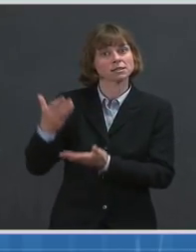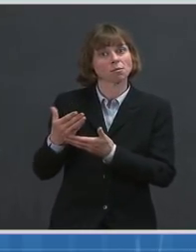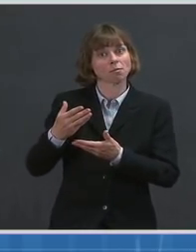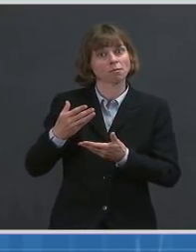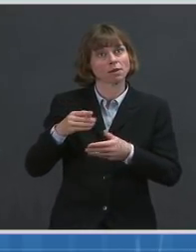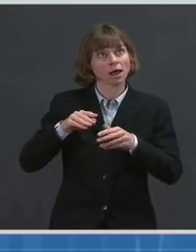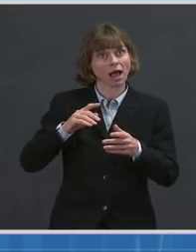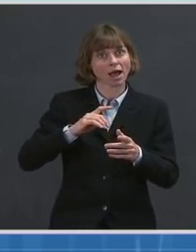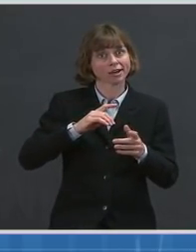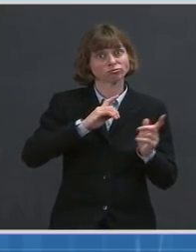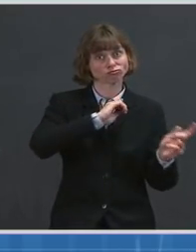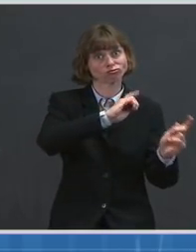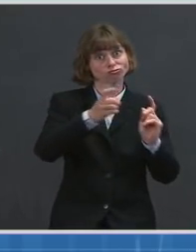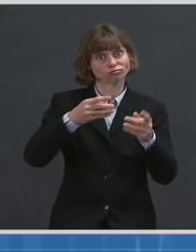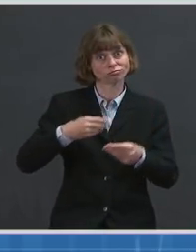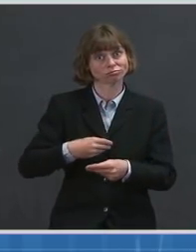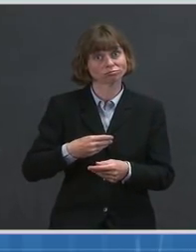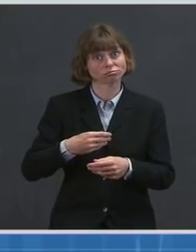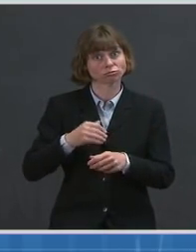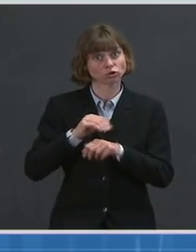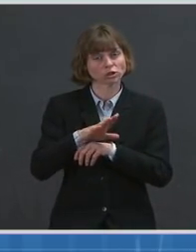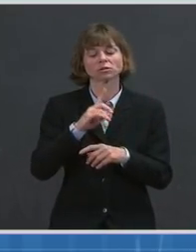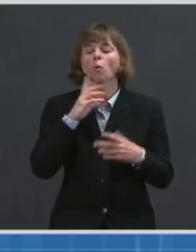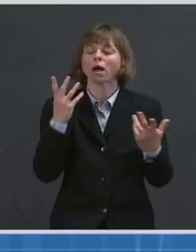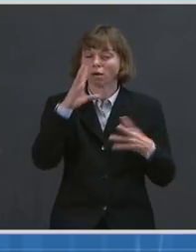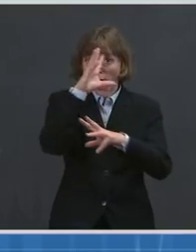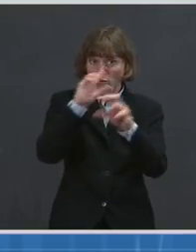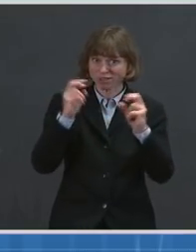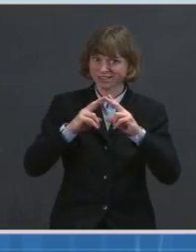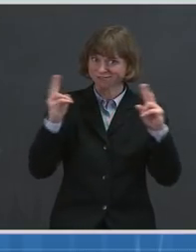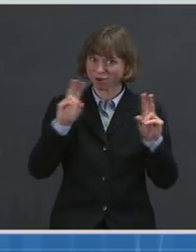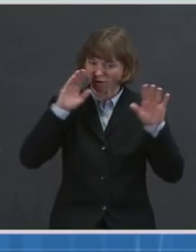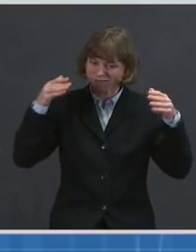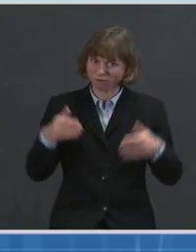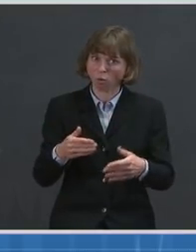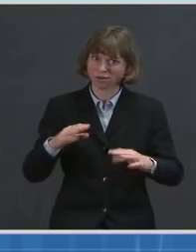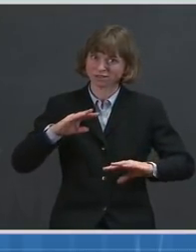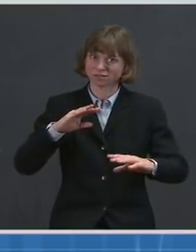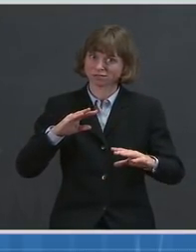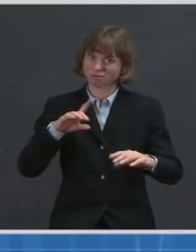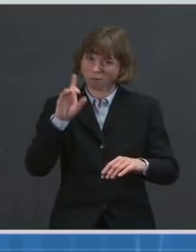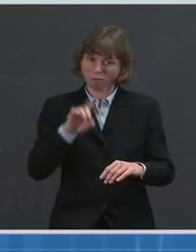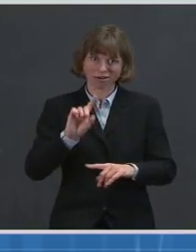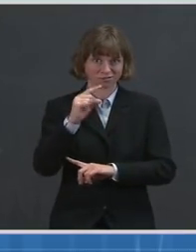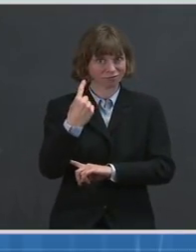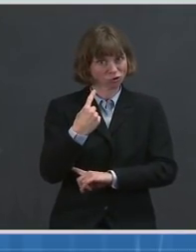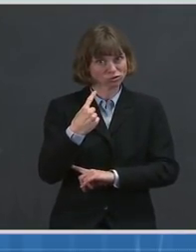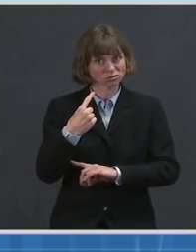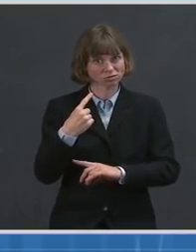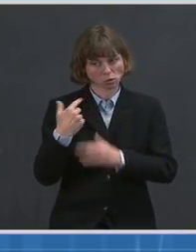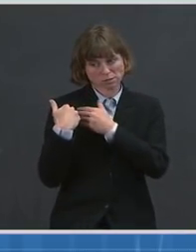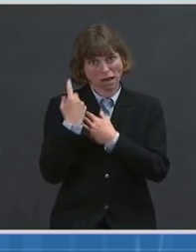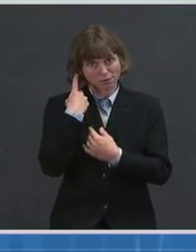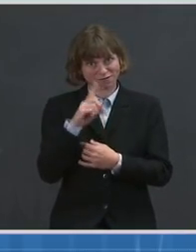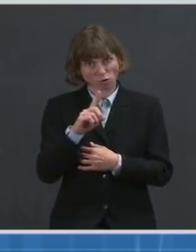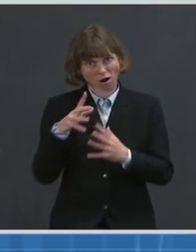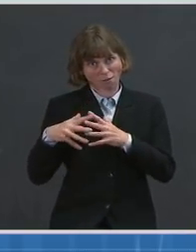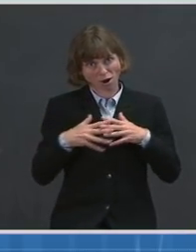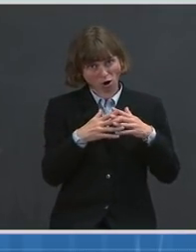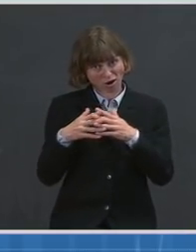very focused on fulfilling his responsibility to the American people. And we as a country